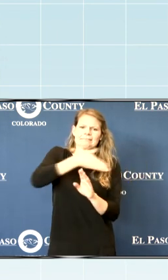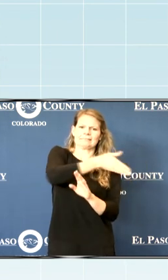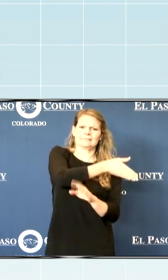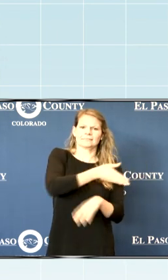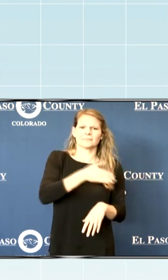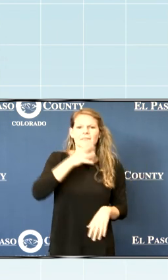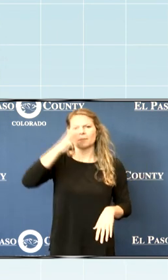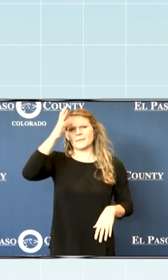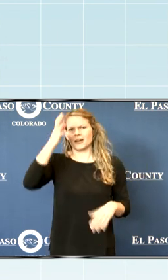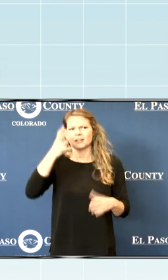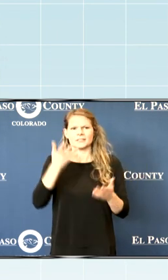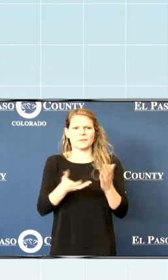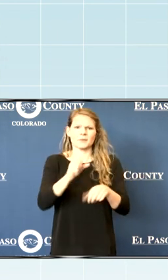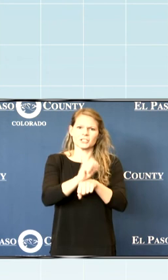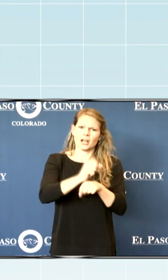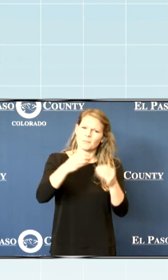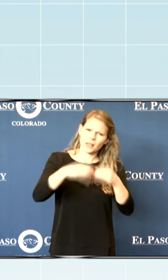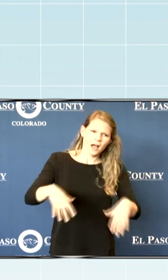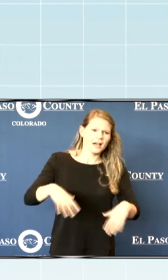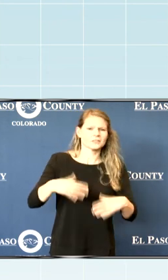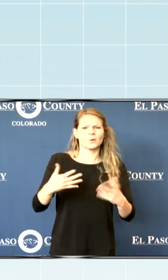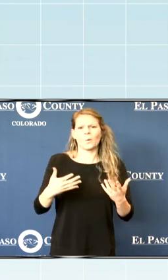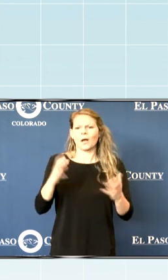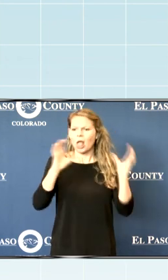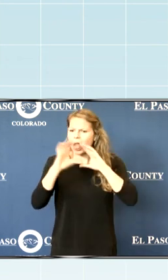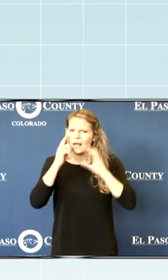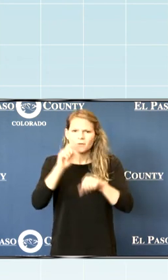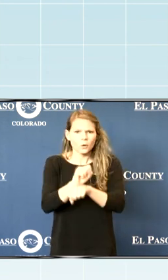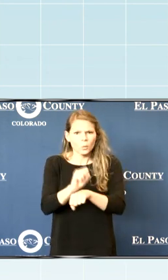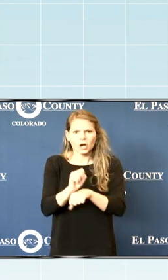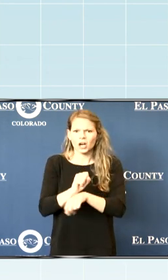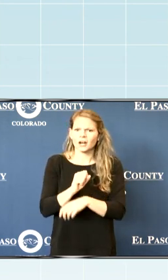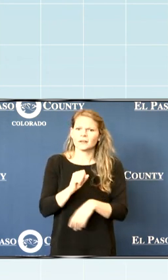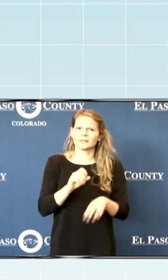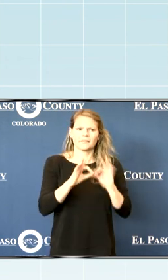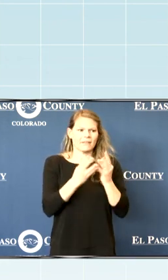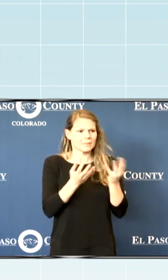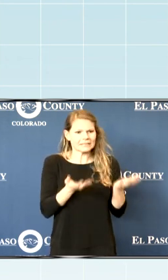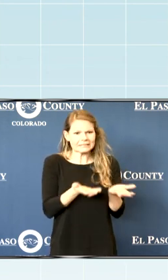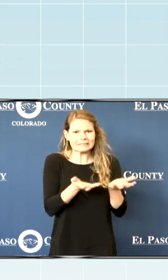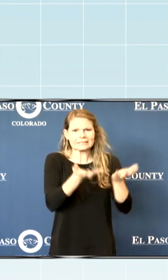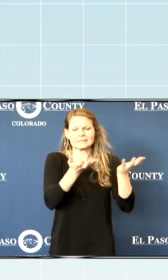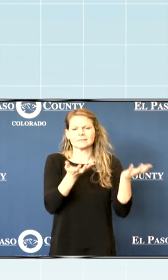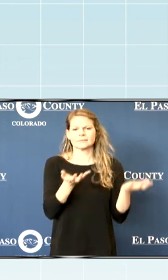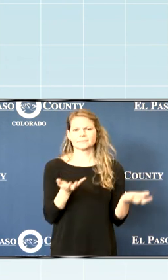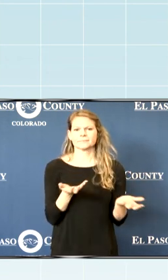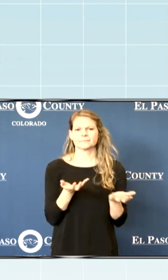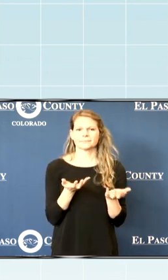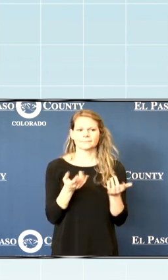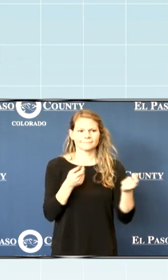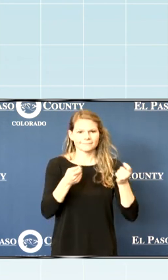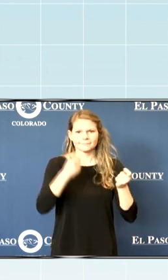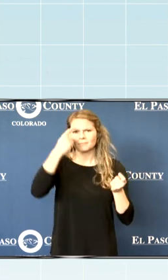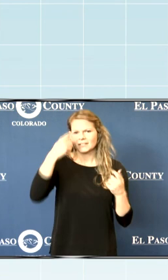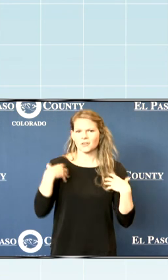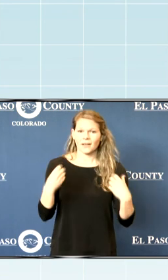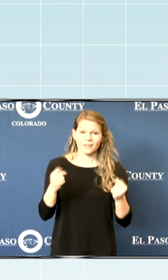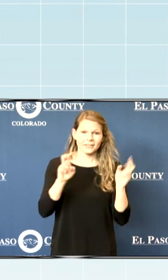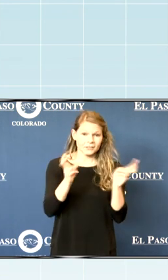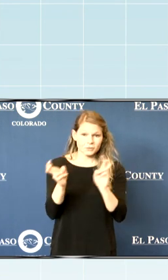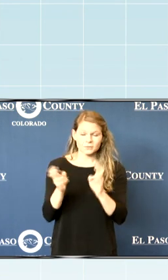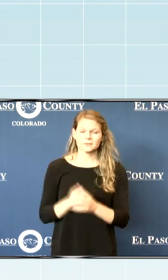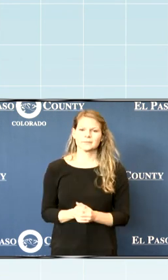their jobs, trying to find work, manage or keep their families, manage the mental health issues,